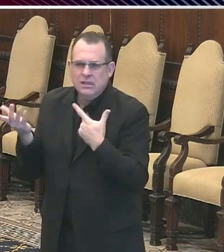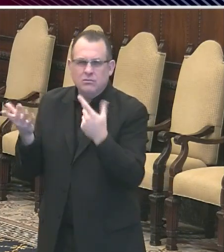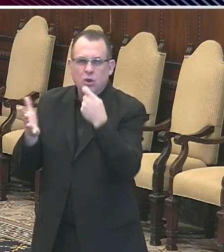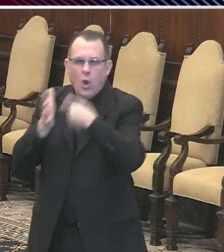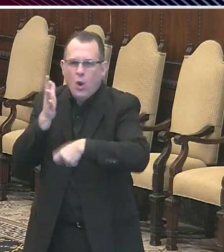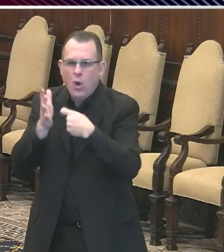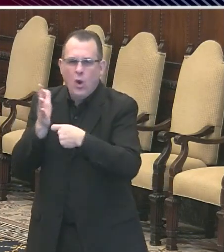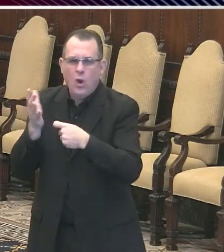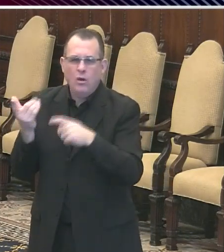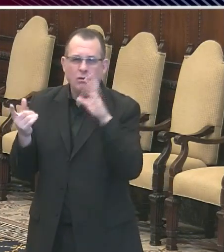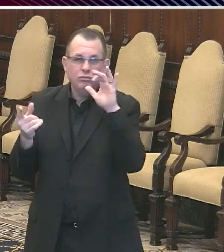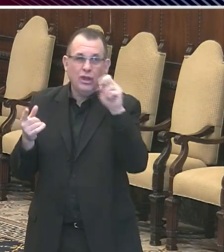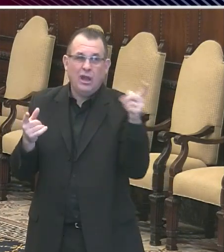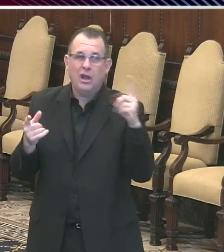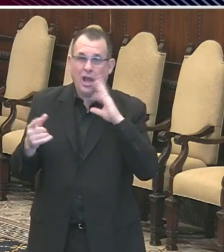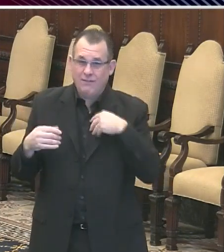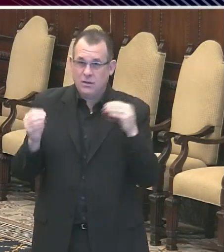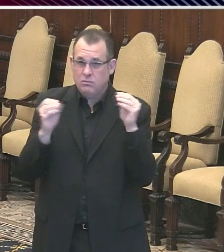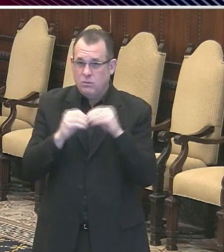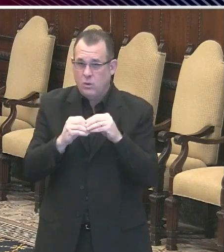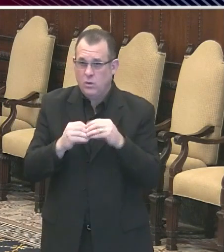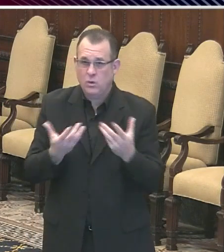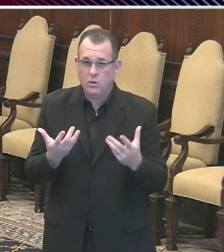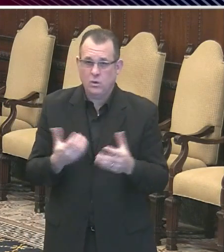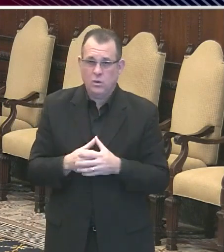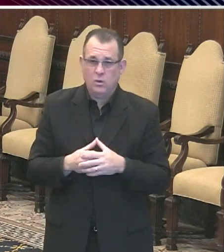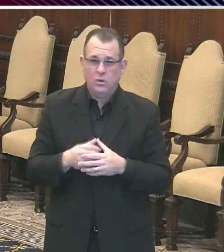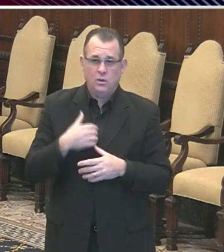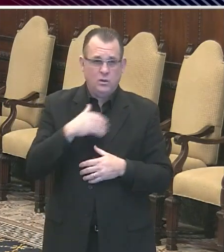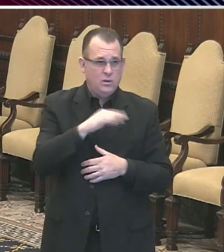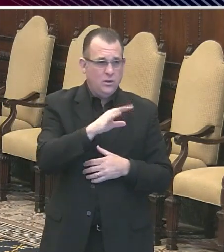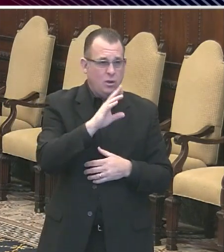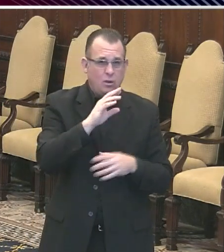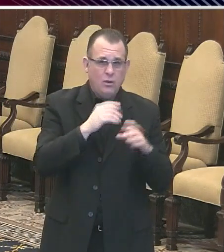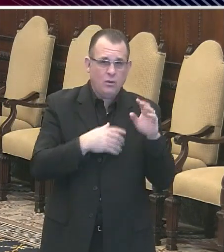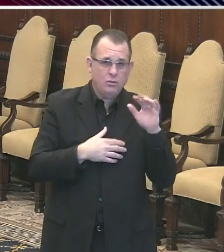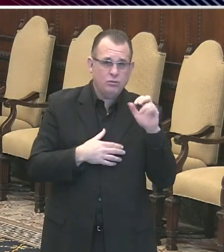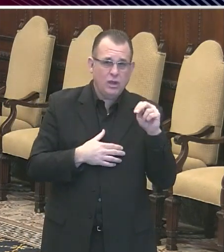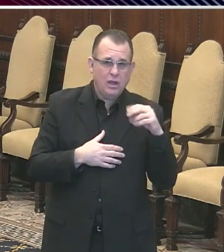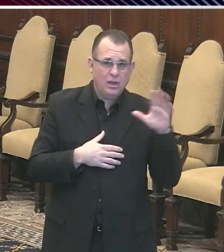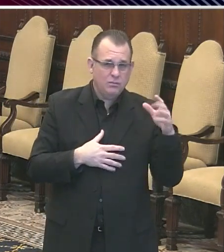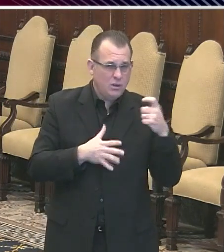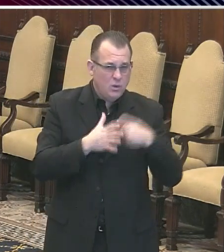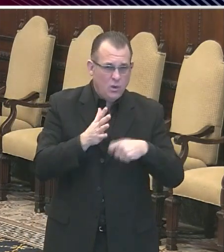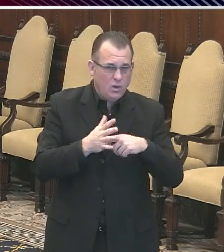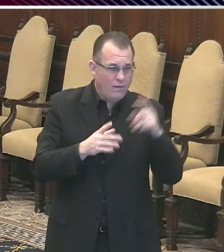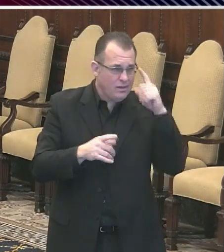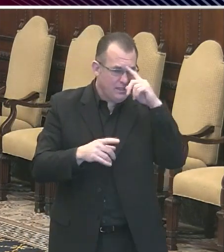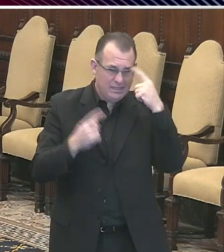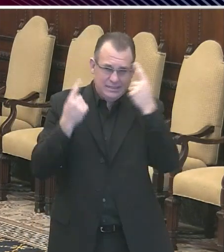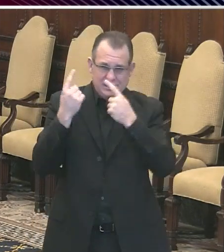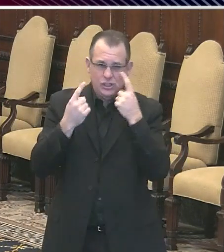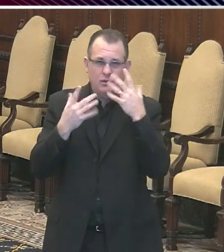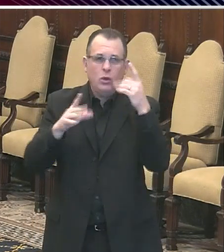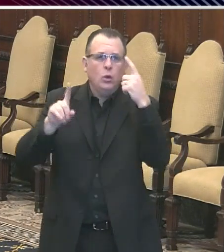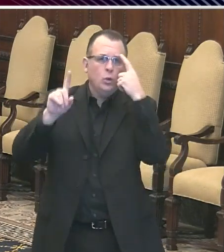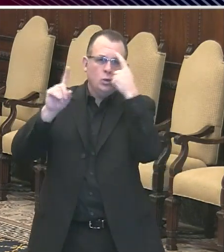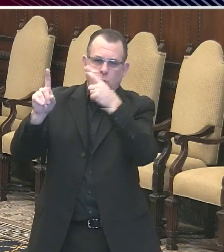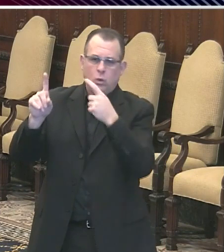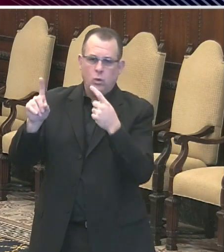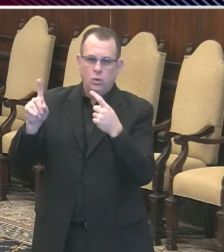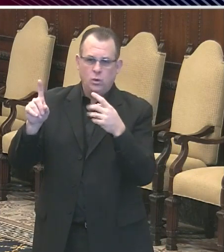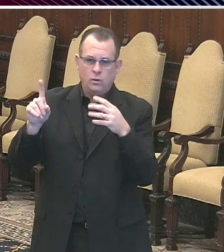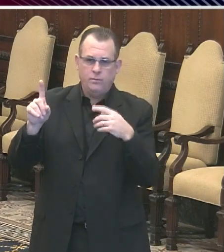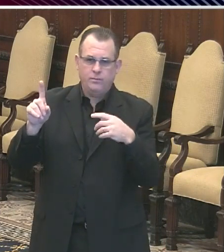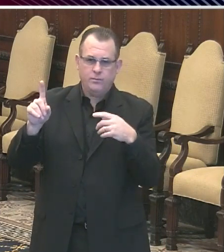I don't know the cost. I think it's about what are we trying to accomplish and what goals are we trying to reach? And does closing the outer lanes of the parkway